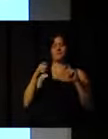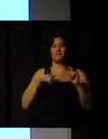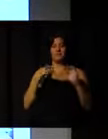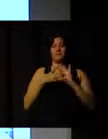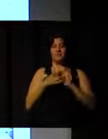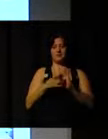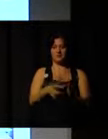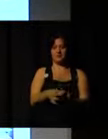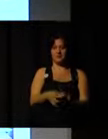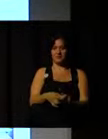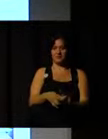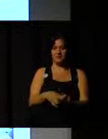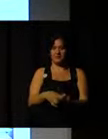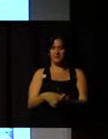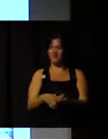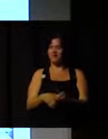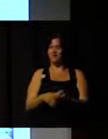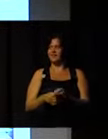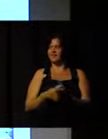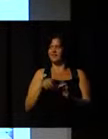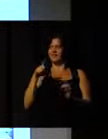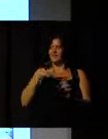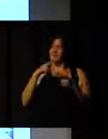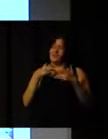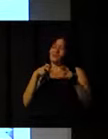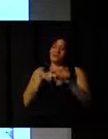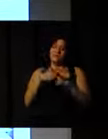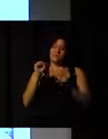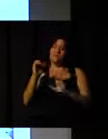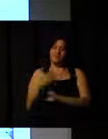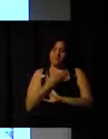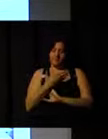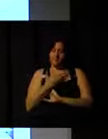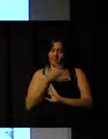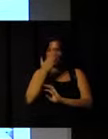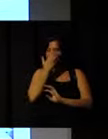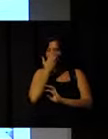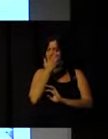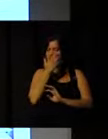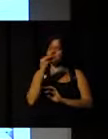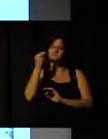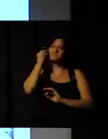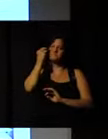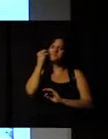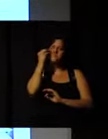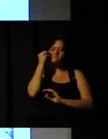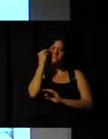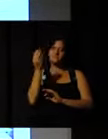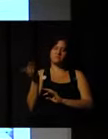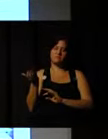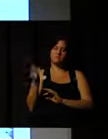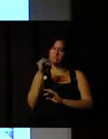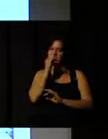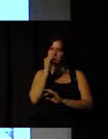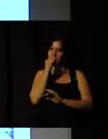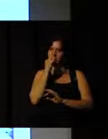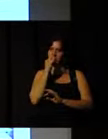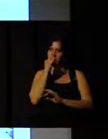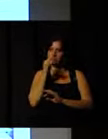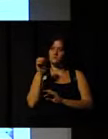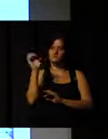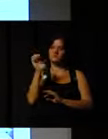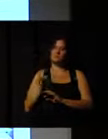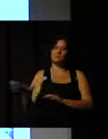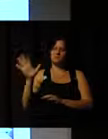complicated, but there are some tools, for instance. Another experience coming from the European Union. I don't know how is the situation here.